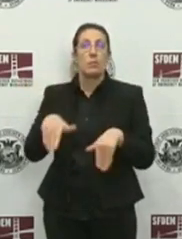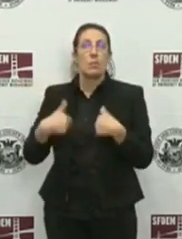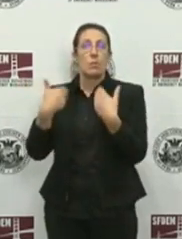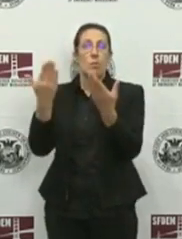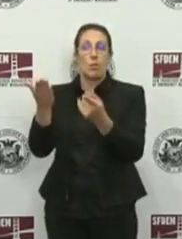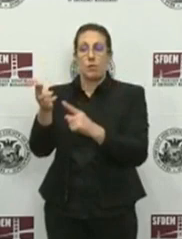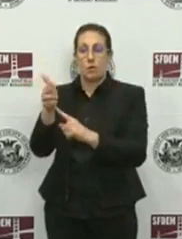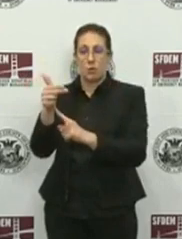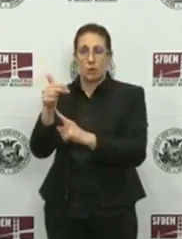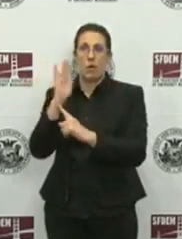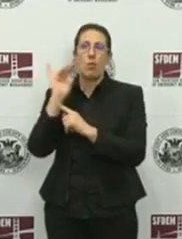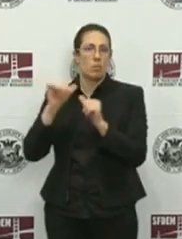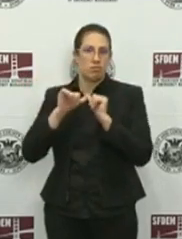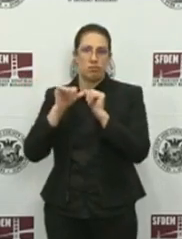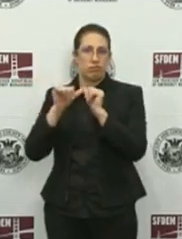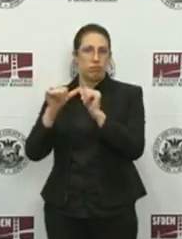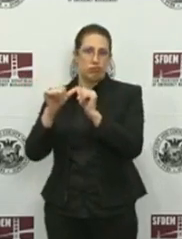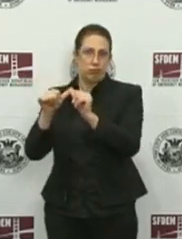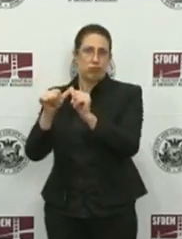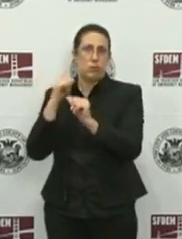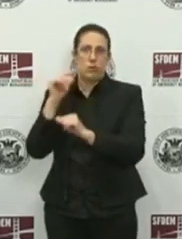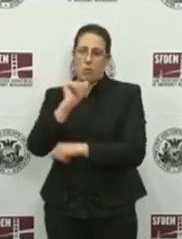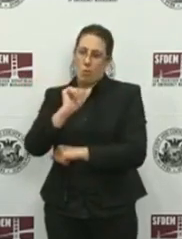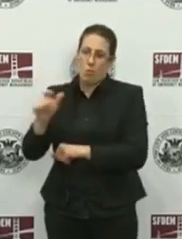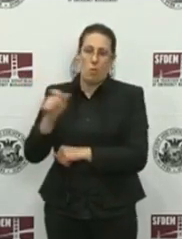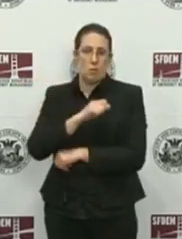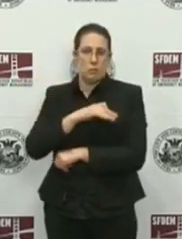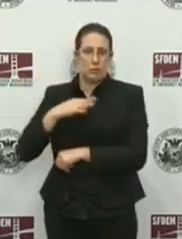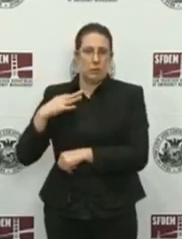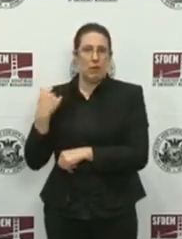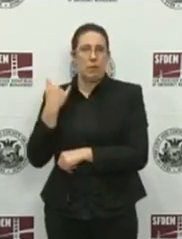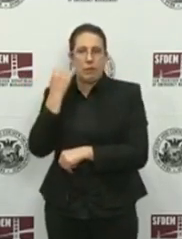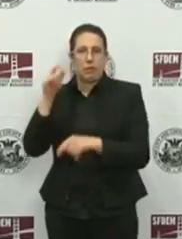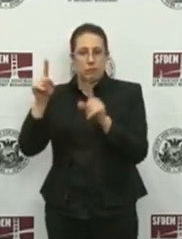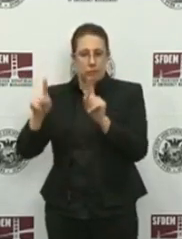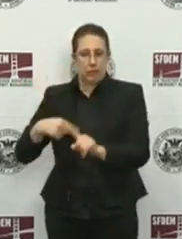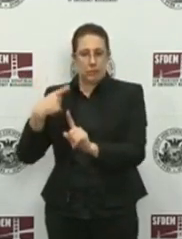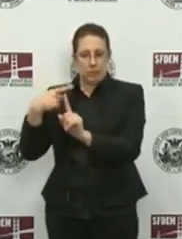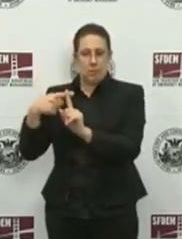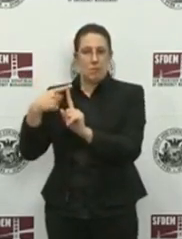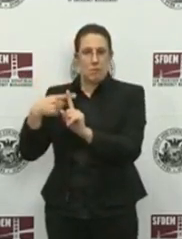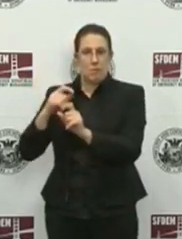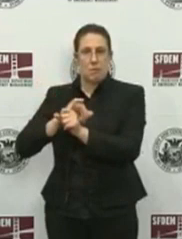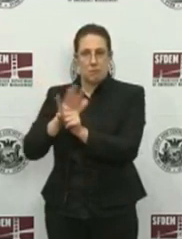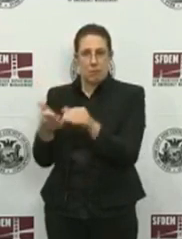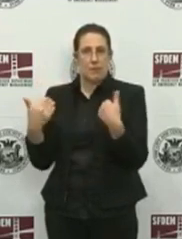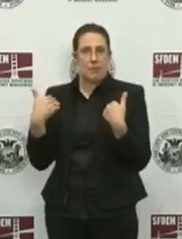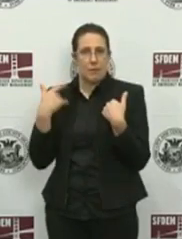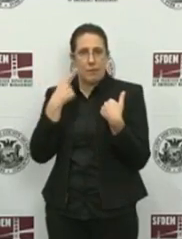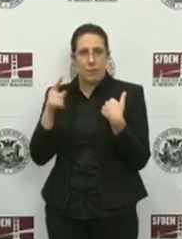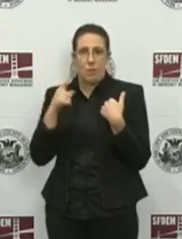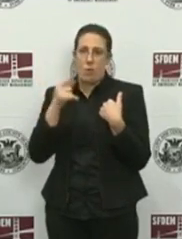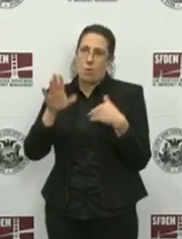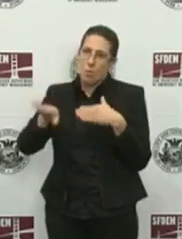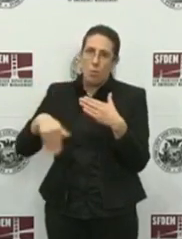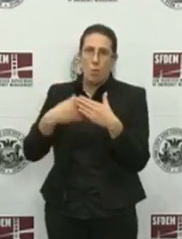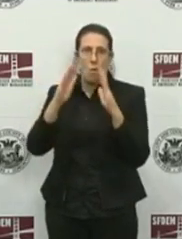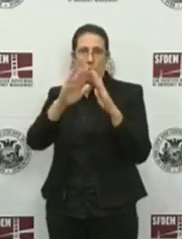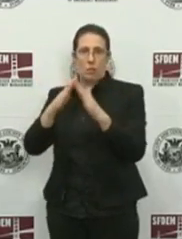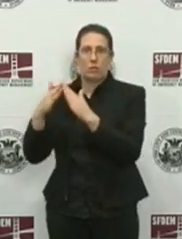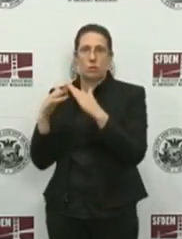rooms will continue for staff who test positive at this and other shelters across the city.